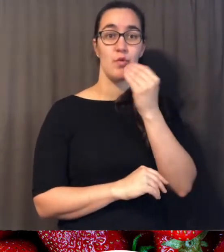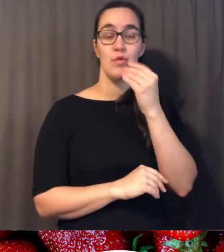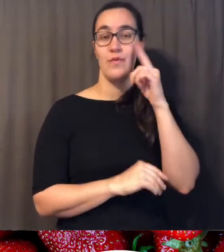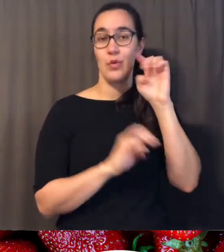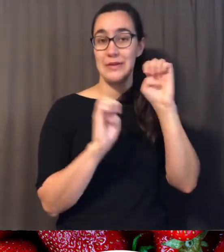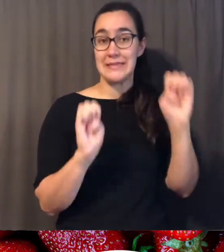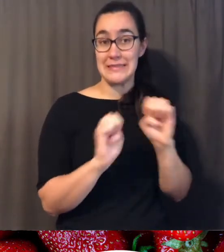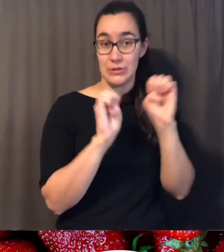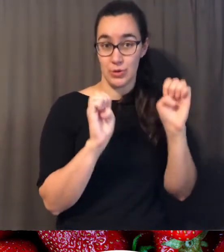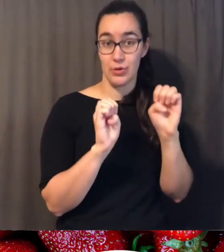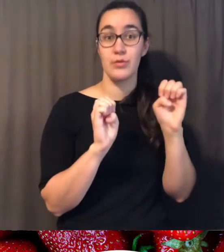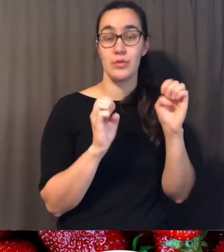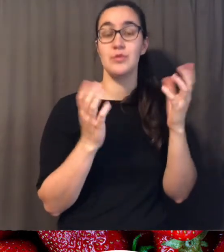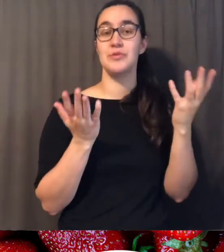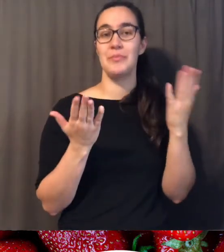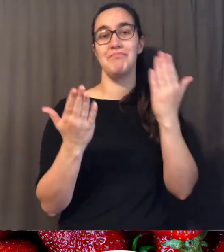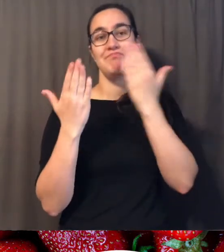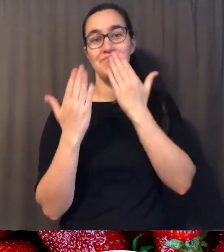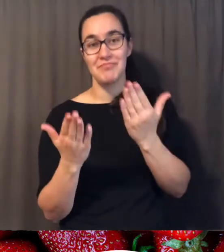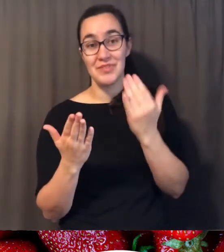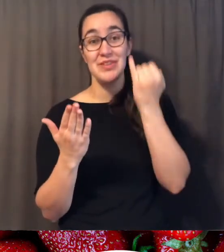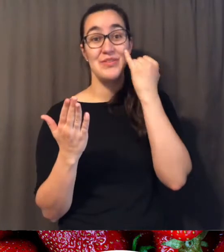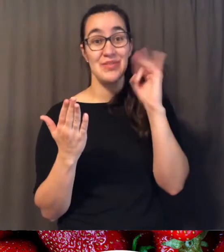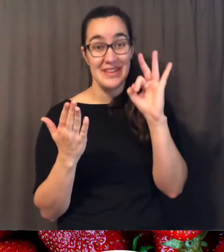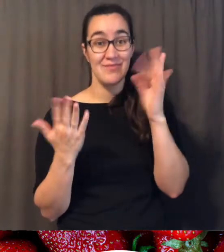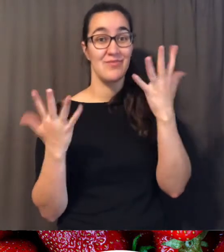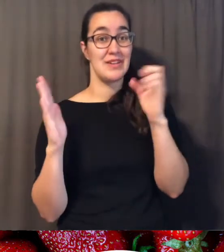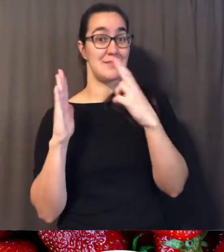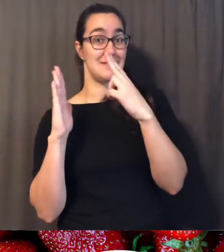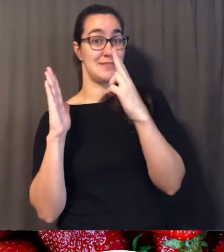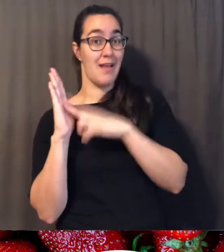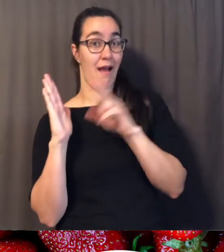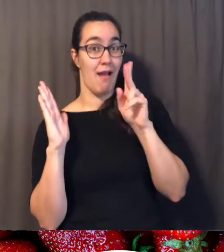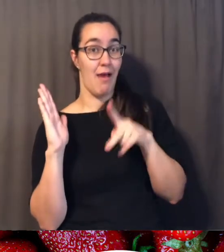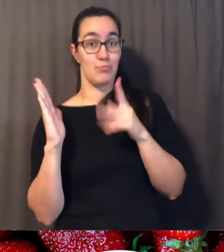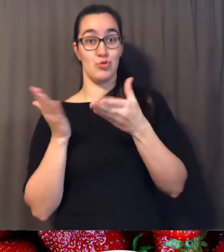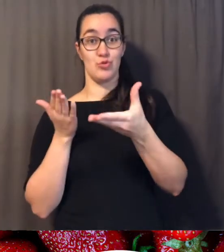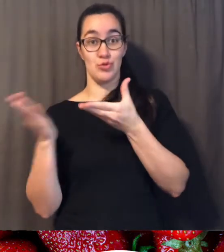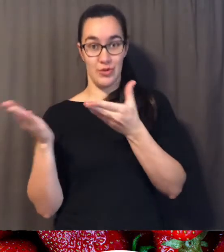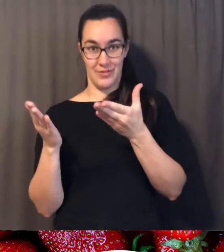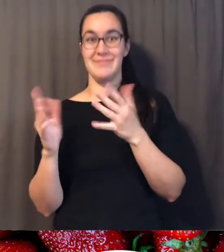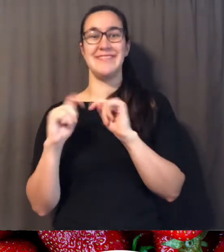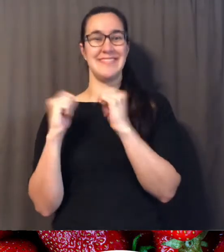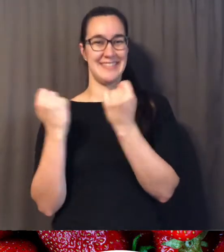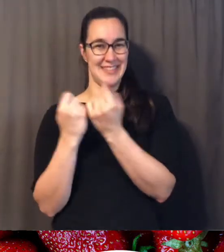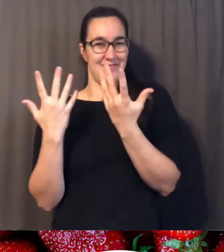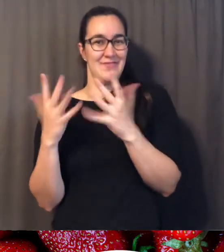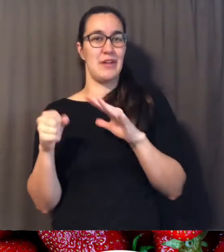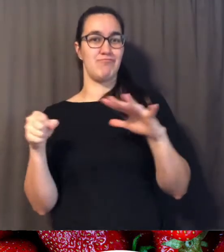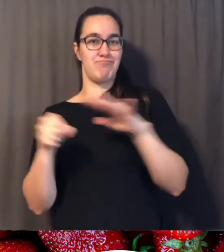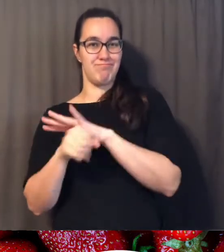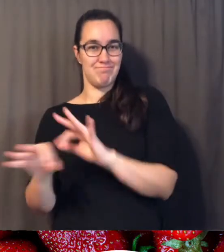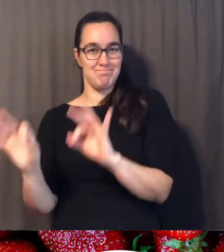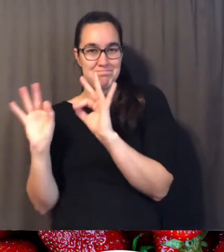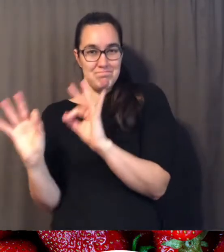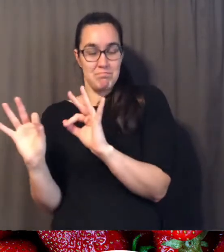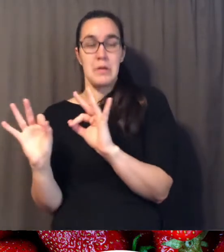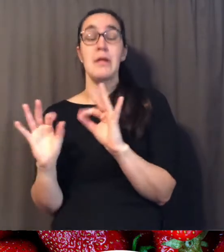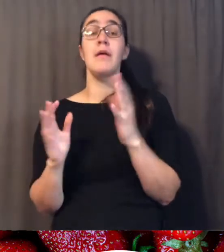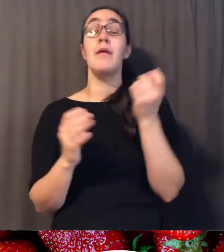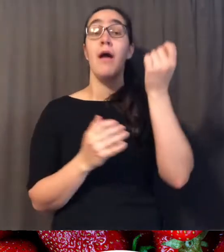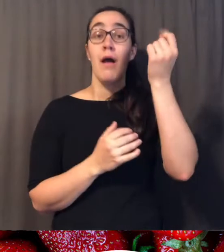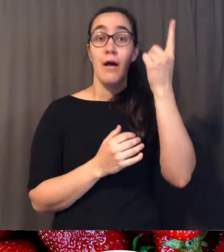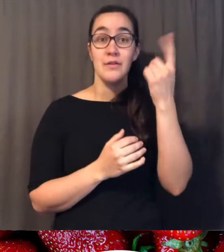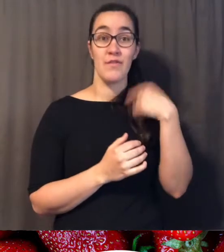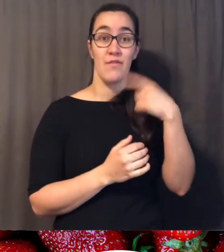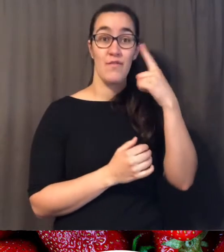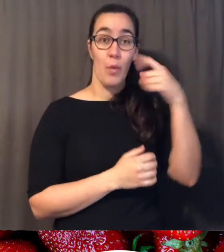food for easter right and so thank you if you signed up to serve i know we looks like we now have a full team to do that we're still a